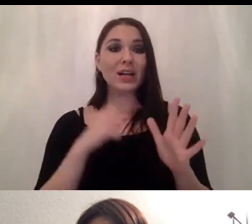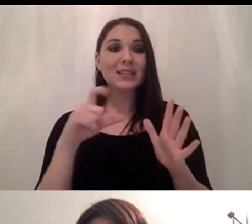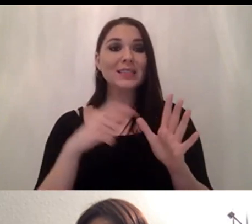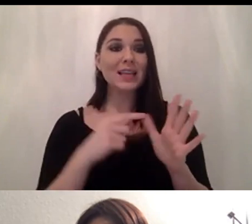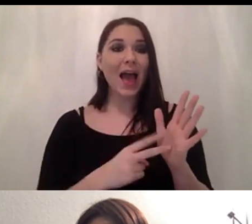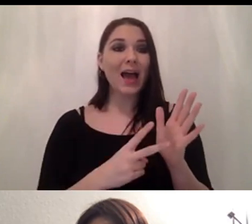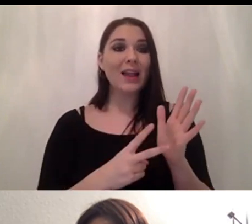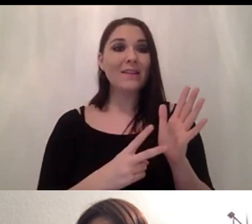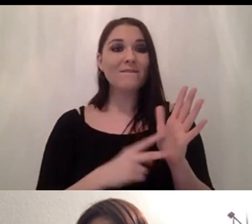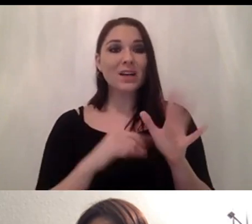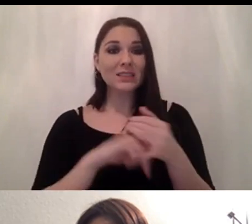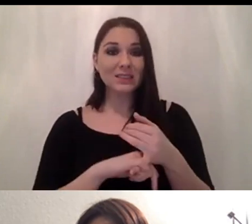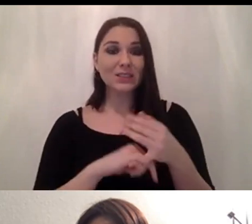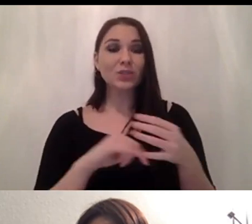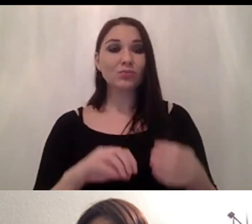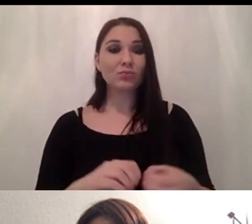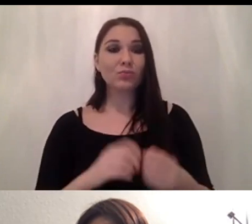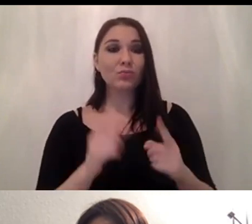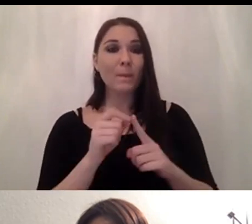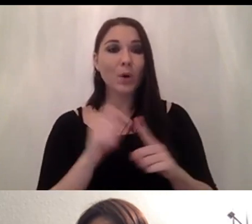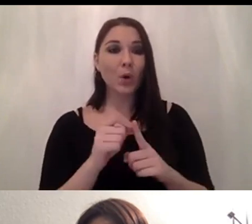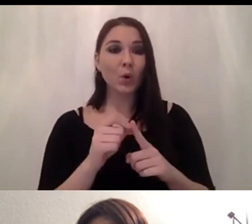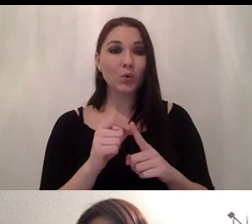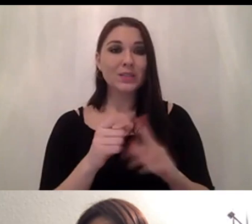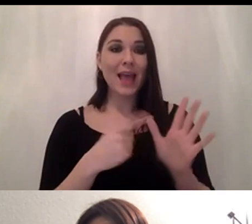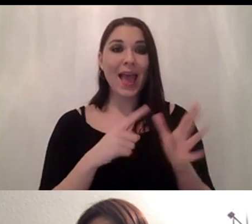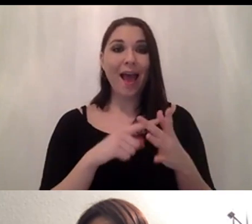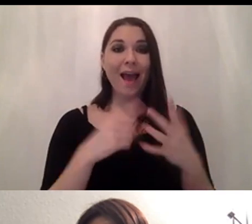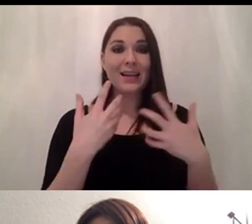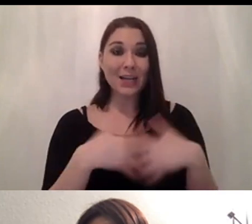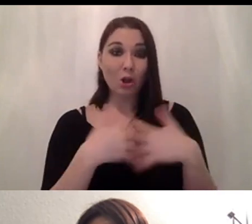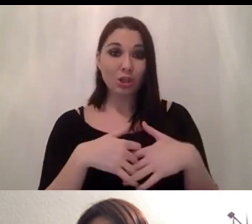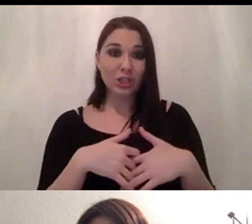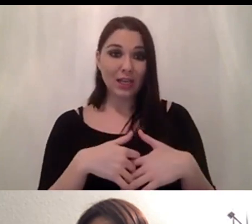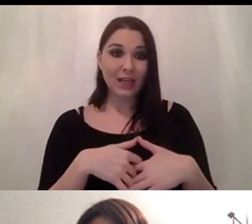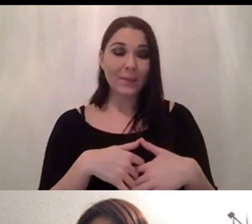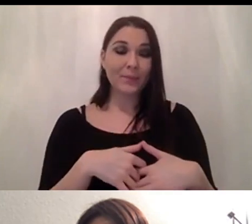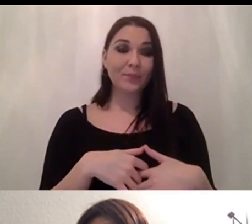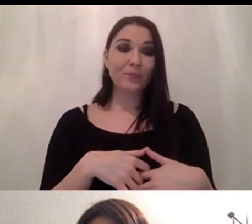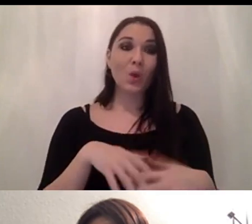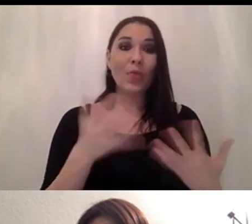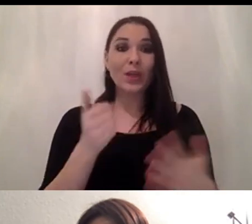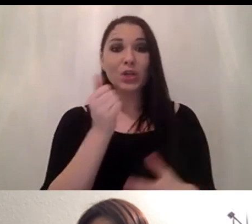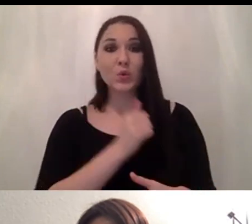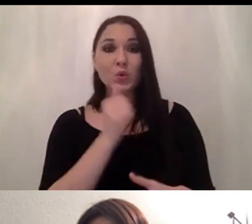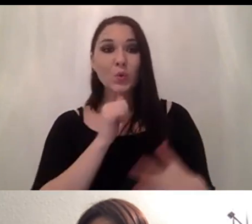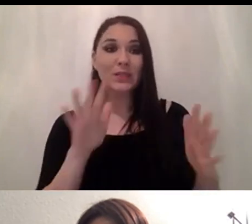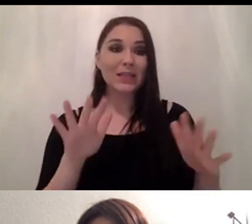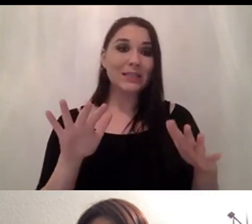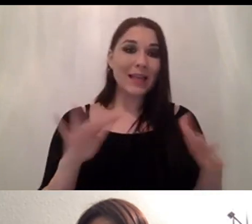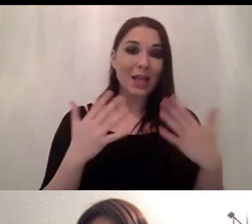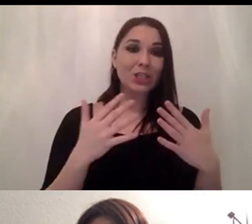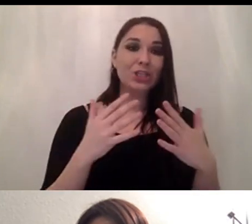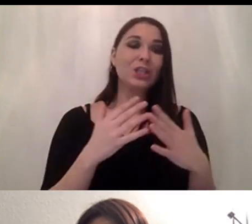selection of ai technologies for a certain project type for example whether you use an attention network instead of